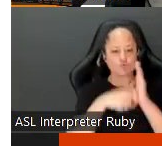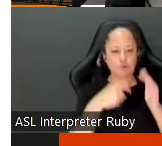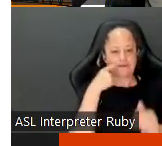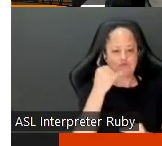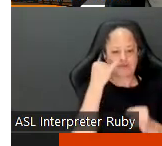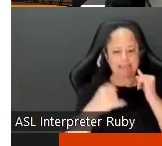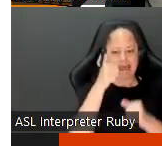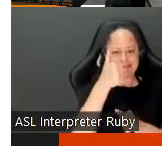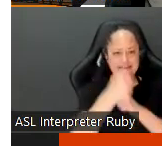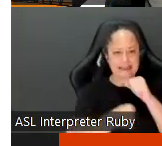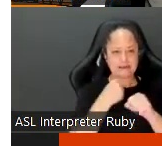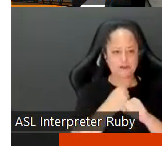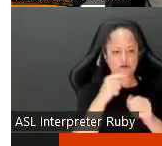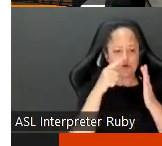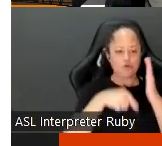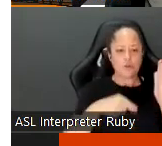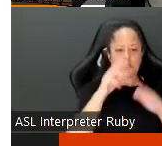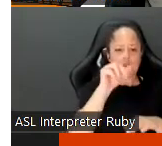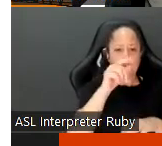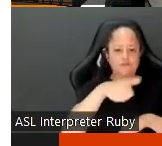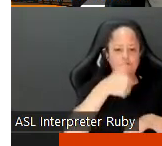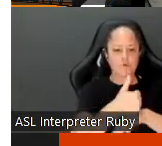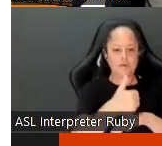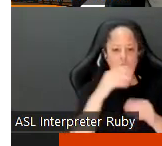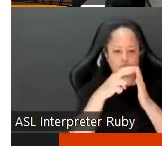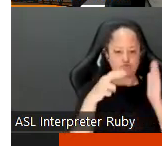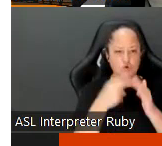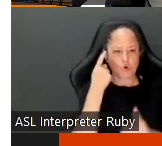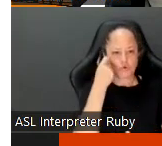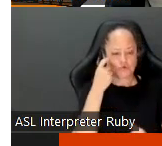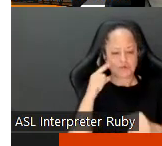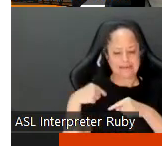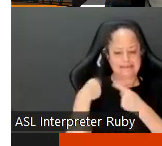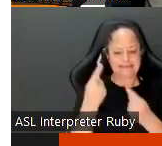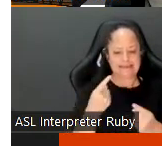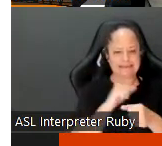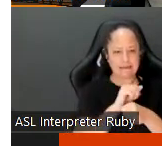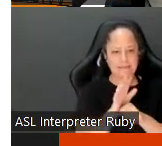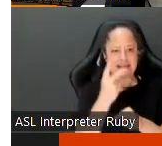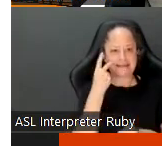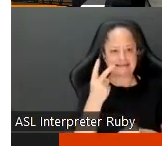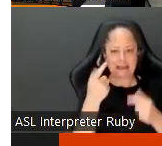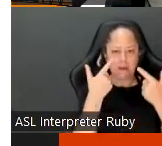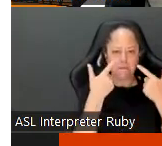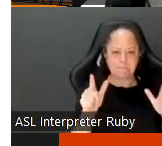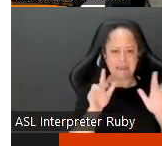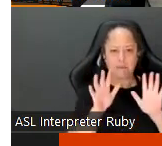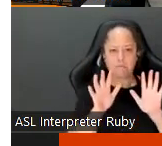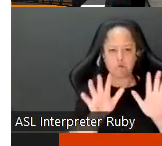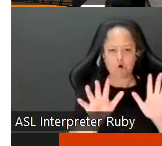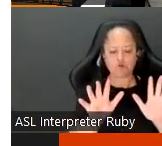decade um that these rules have been in place but we've just recently since the pandemic seen a very big push